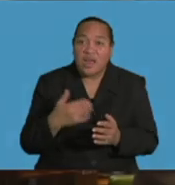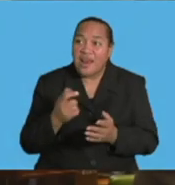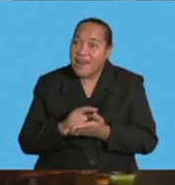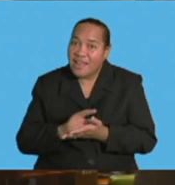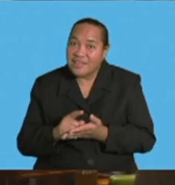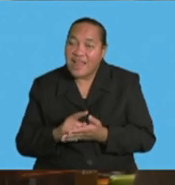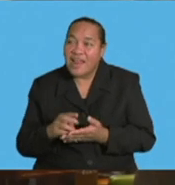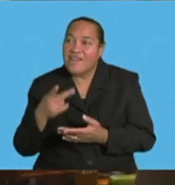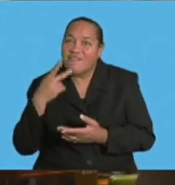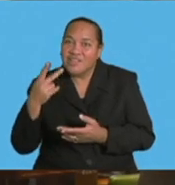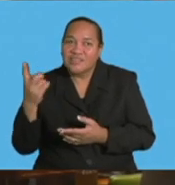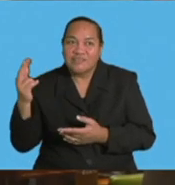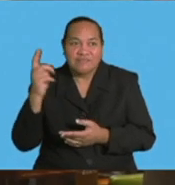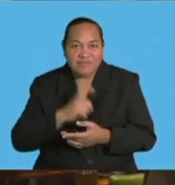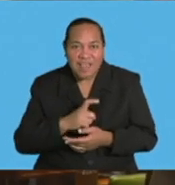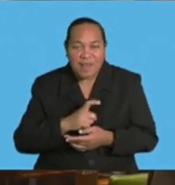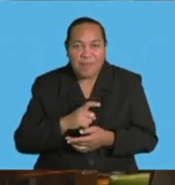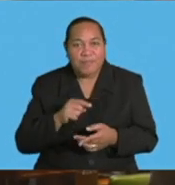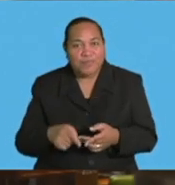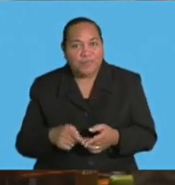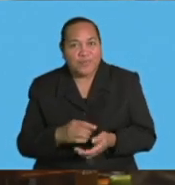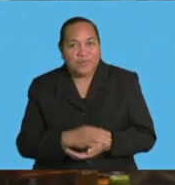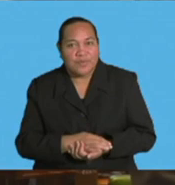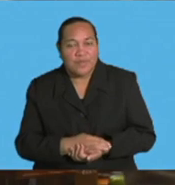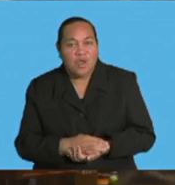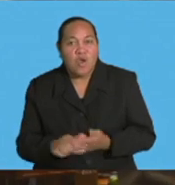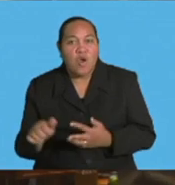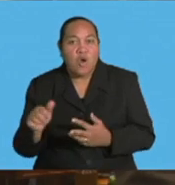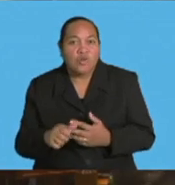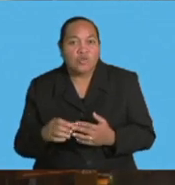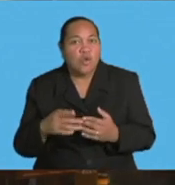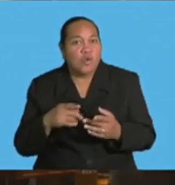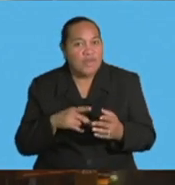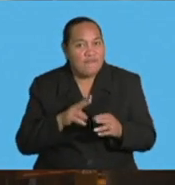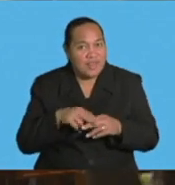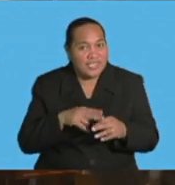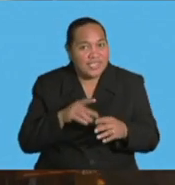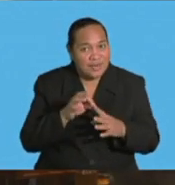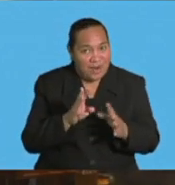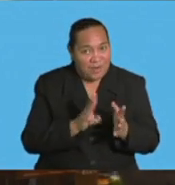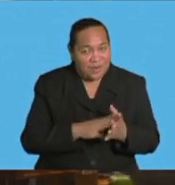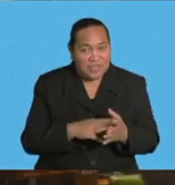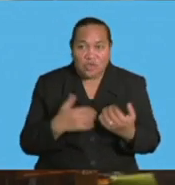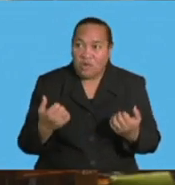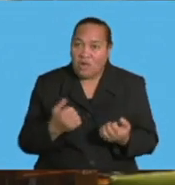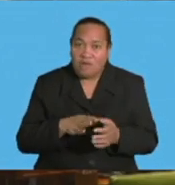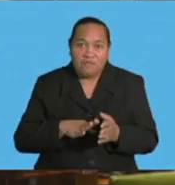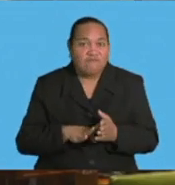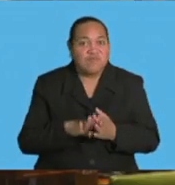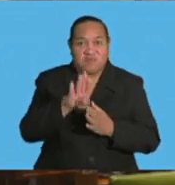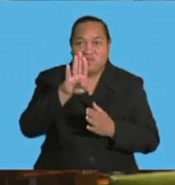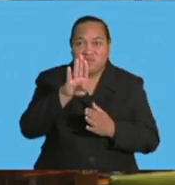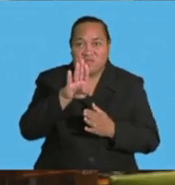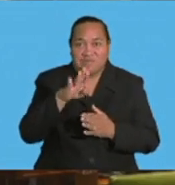Morrison, together with the Fiji's Prime Minister, a lot of progress has been